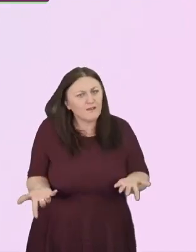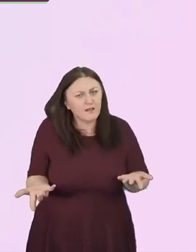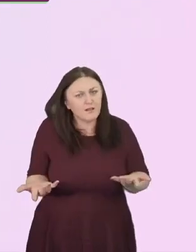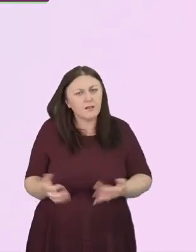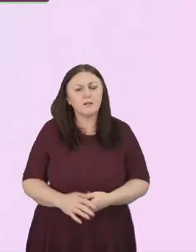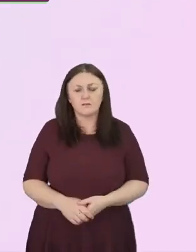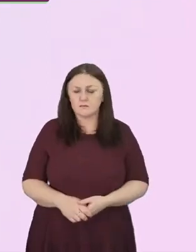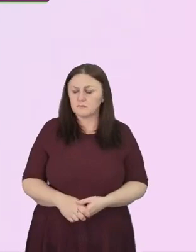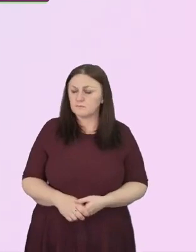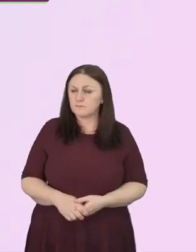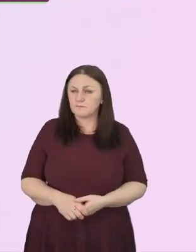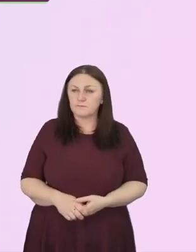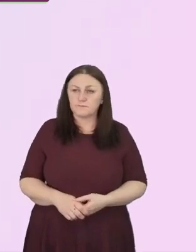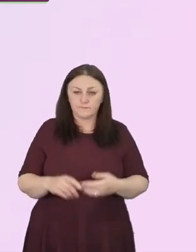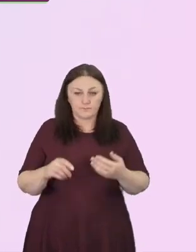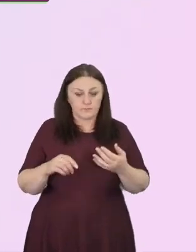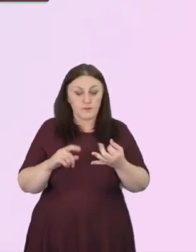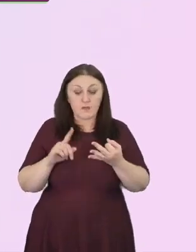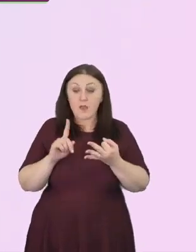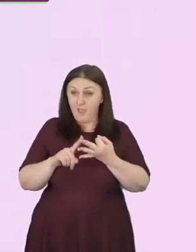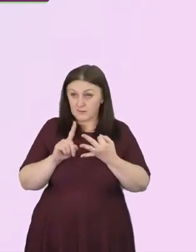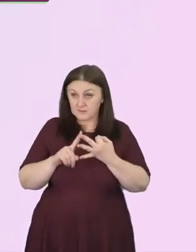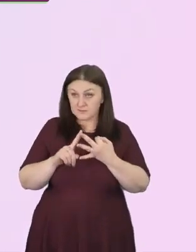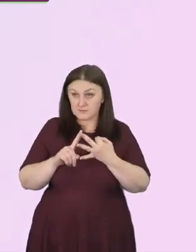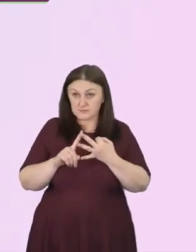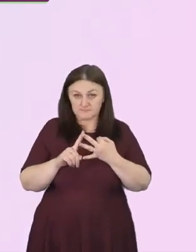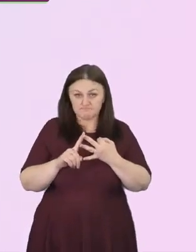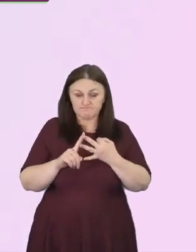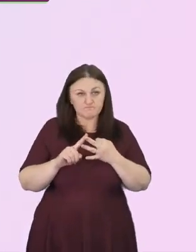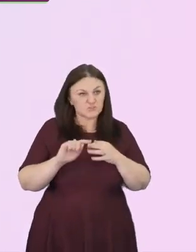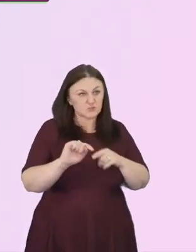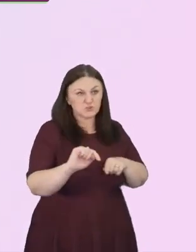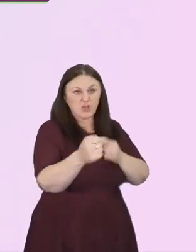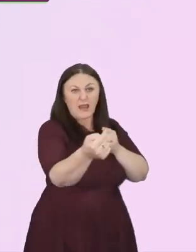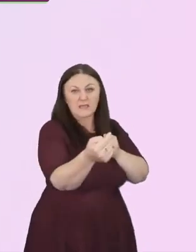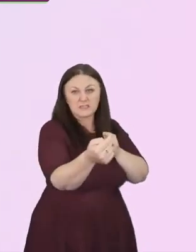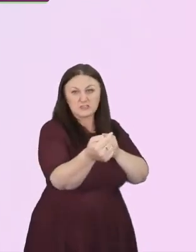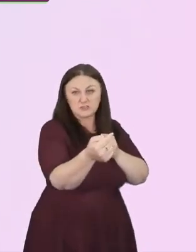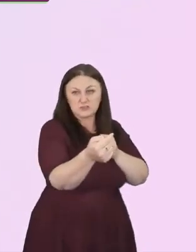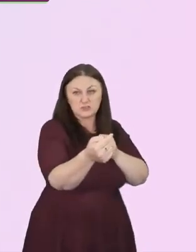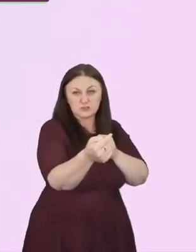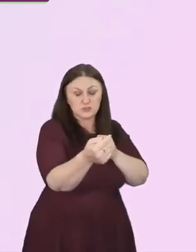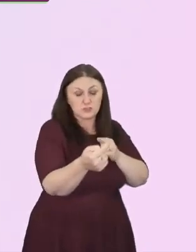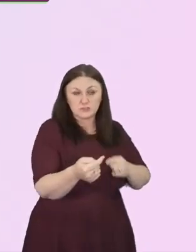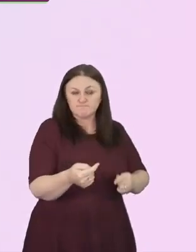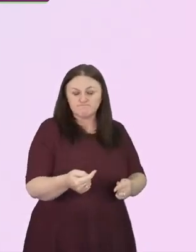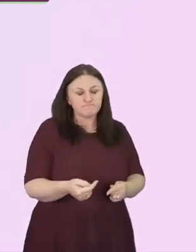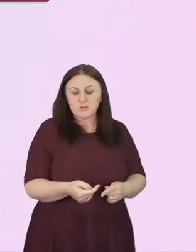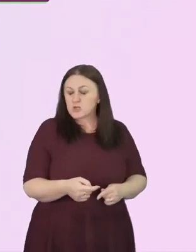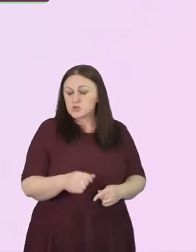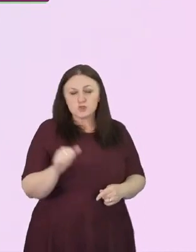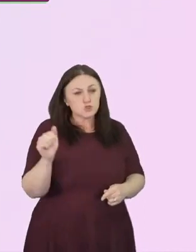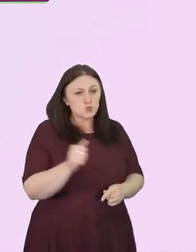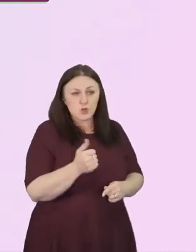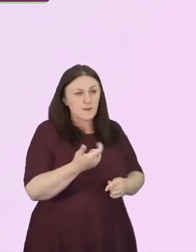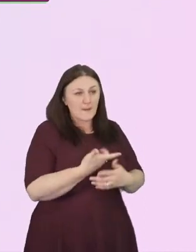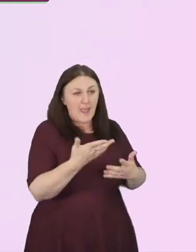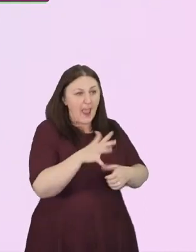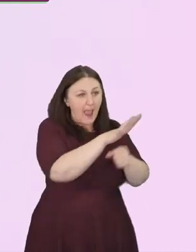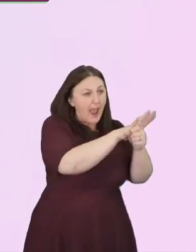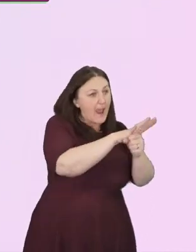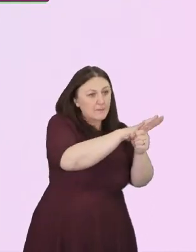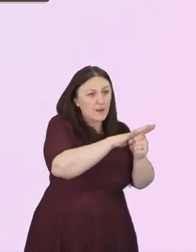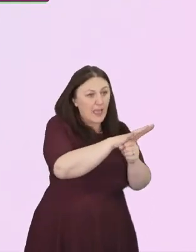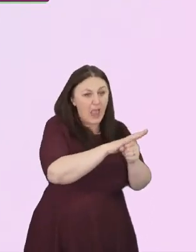Eight, challenge. There should be no bubbles where it is okay to revert to being